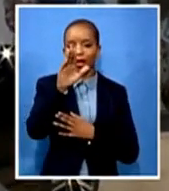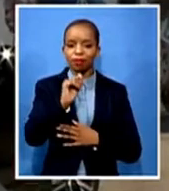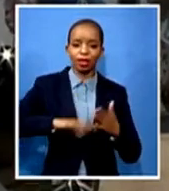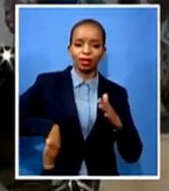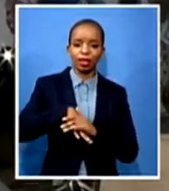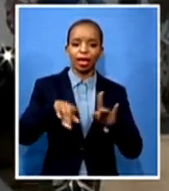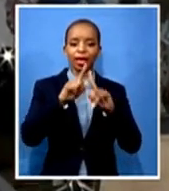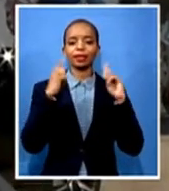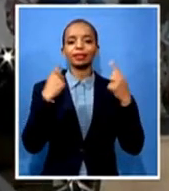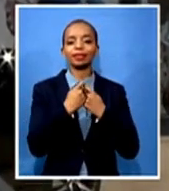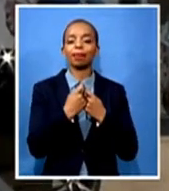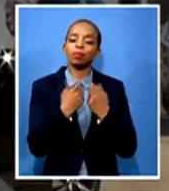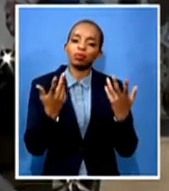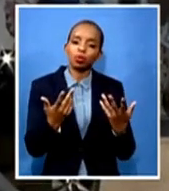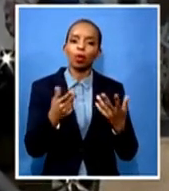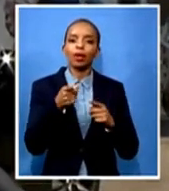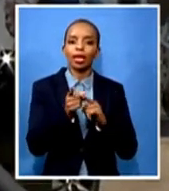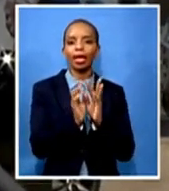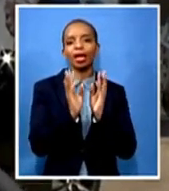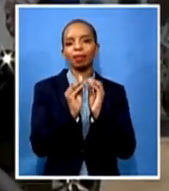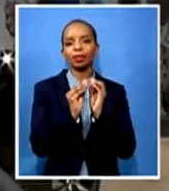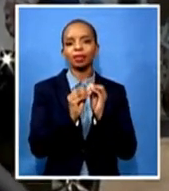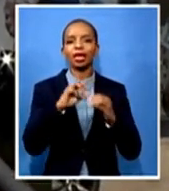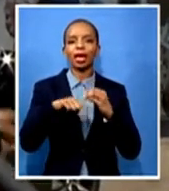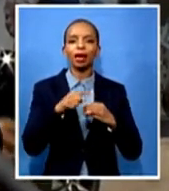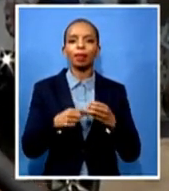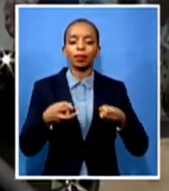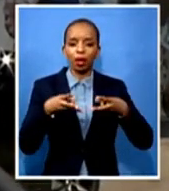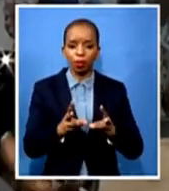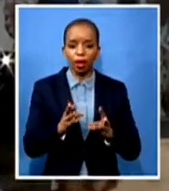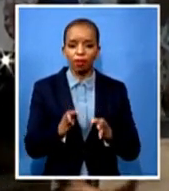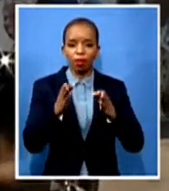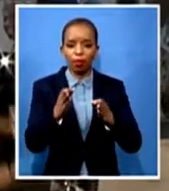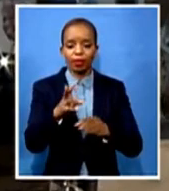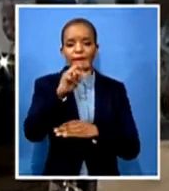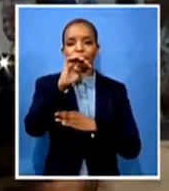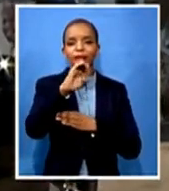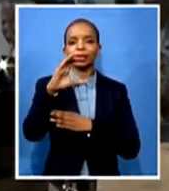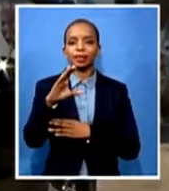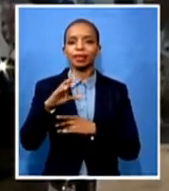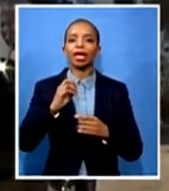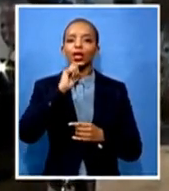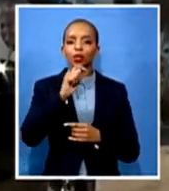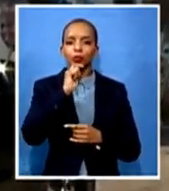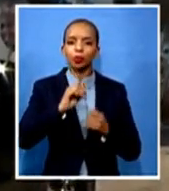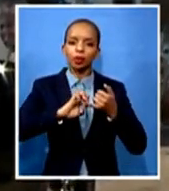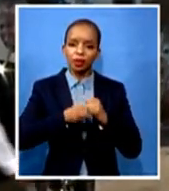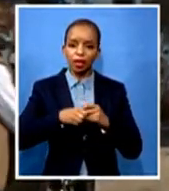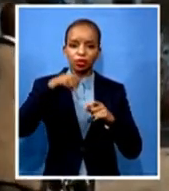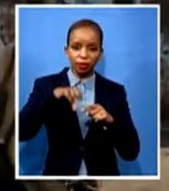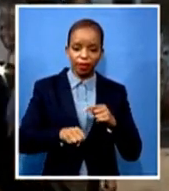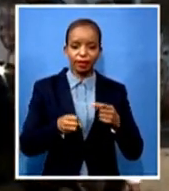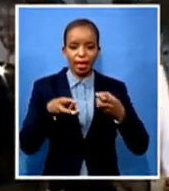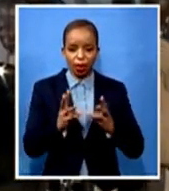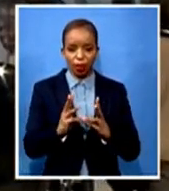forward. The MEC really trying to find a way of how her and Miss Dentini